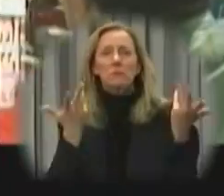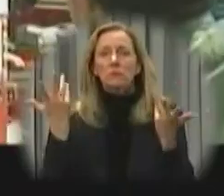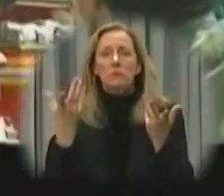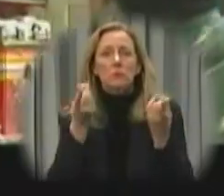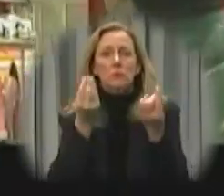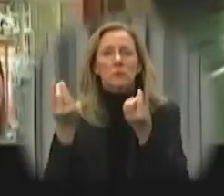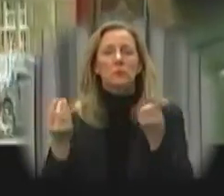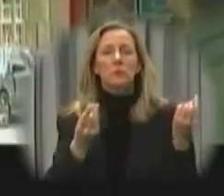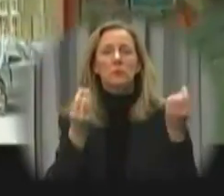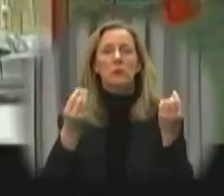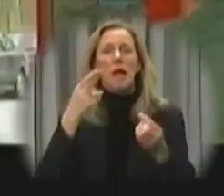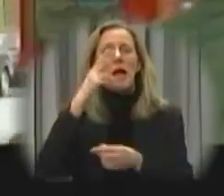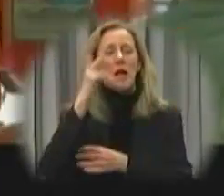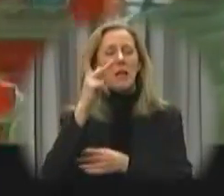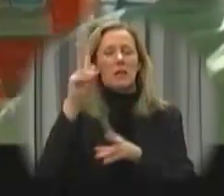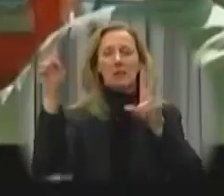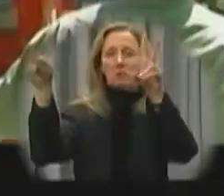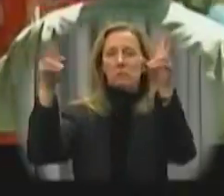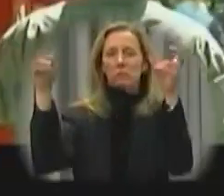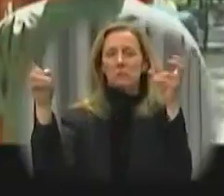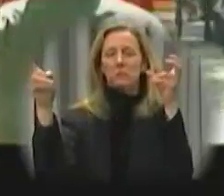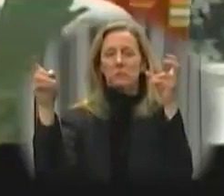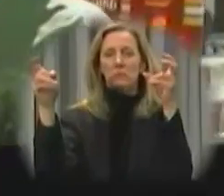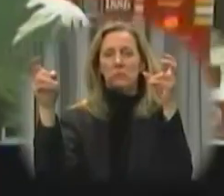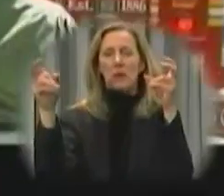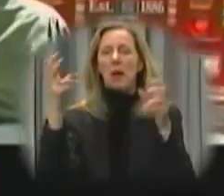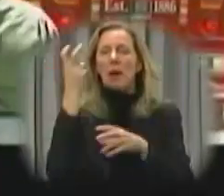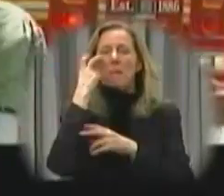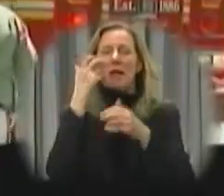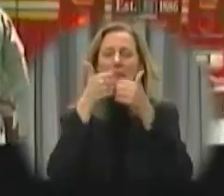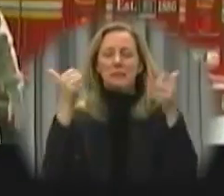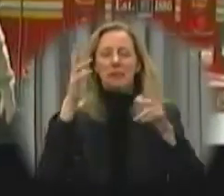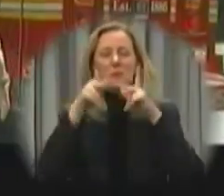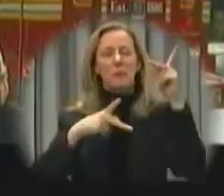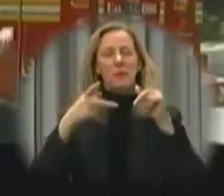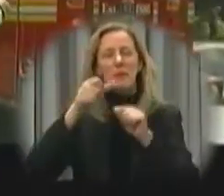or hard of hearing? Helen Keller is credited with the quote,